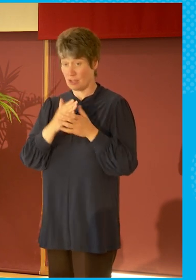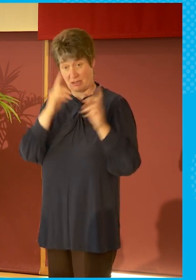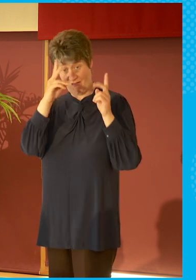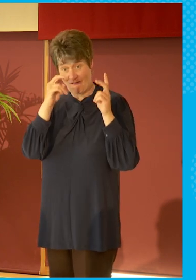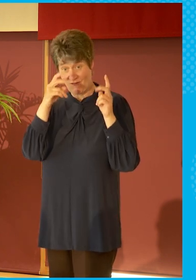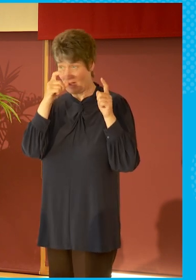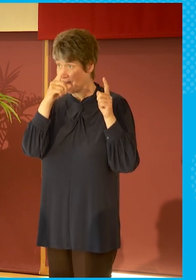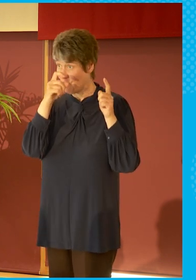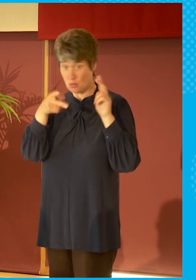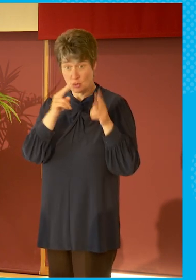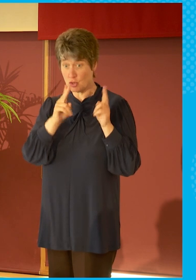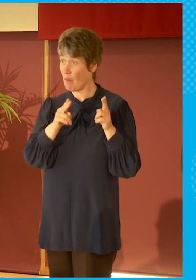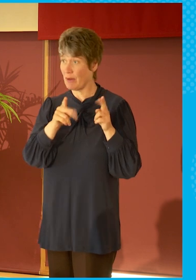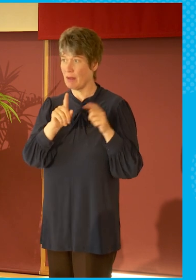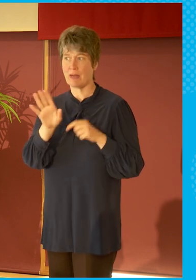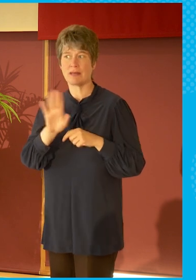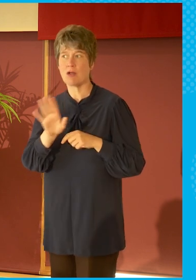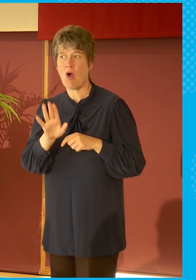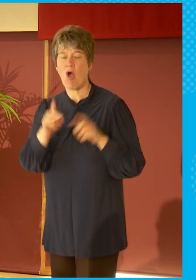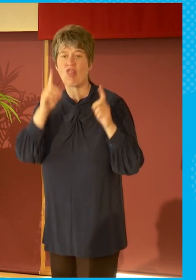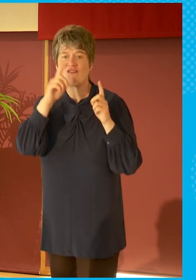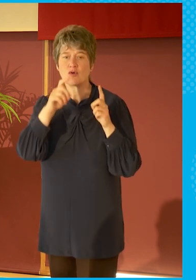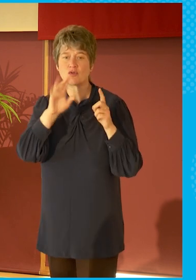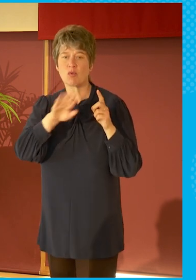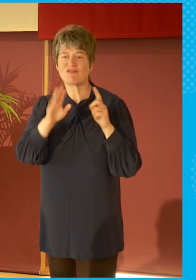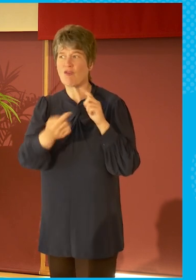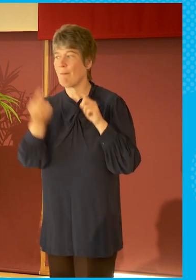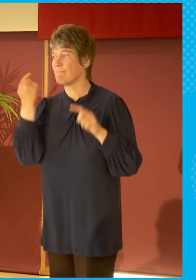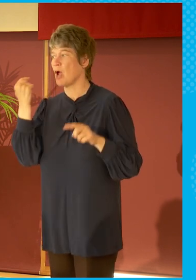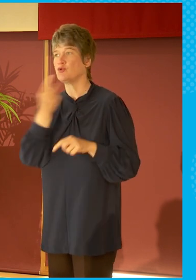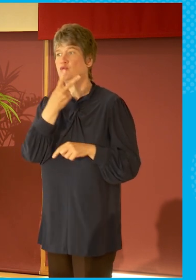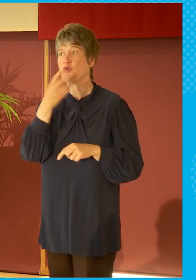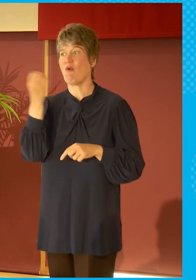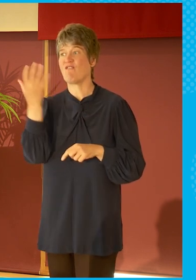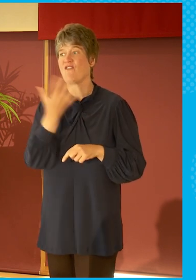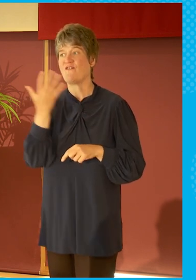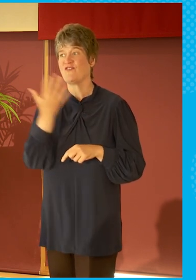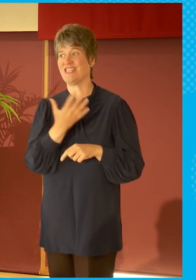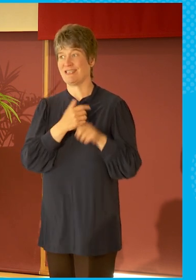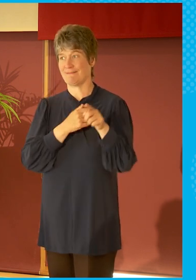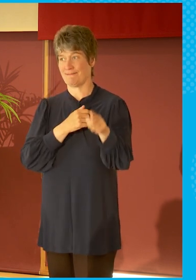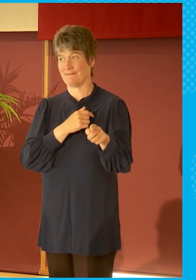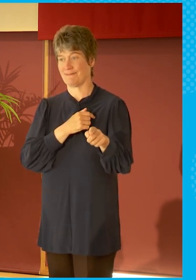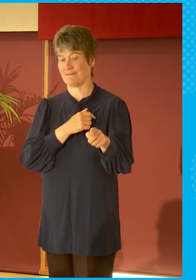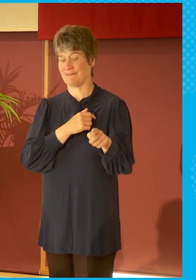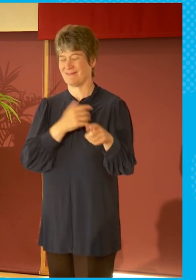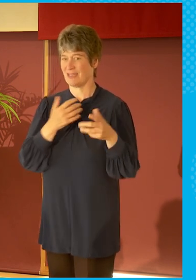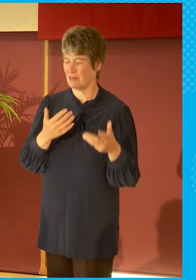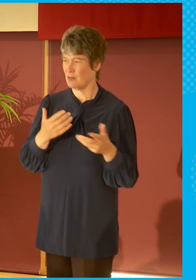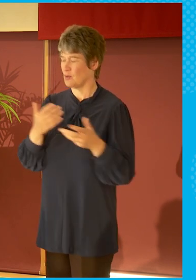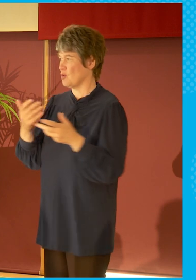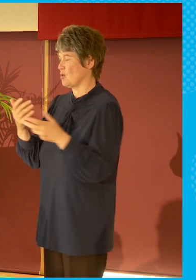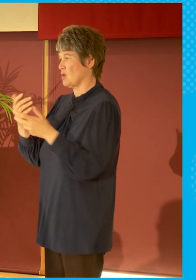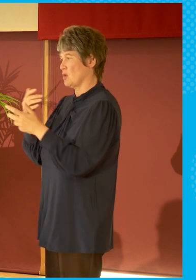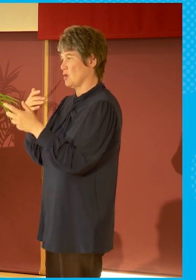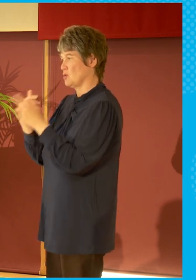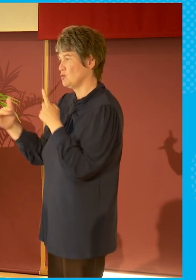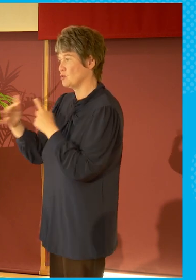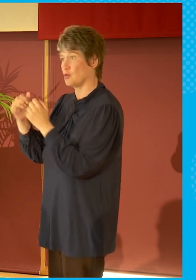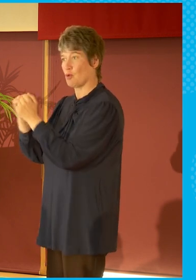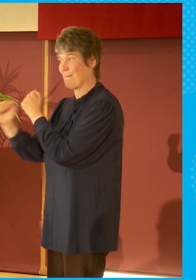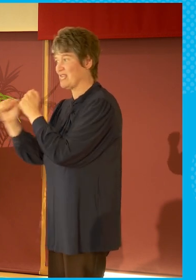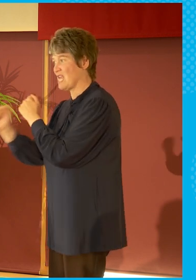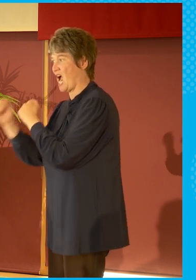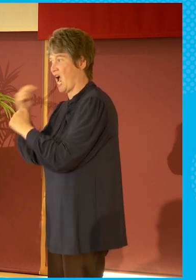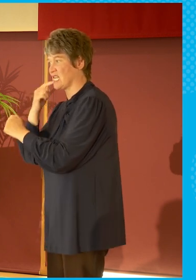in 2015. The photograph was genuine. There's a whole load of stuff kicking around on social media at the moment saying that the BBC is not